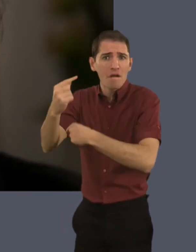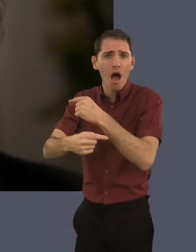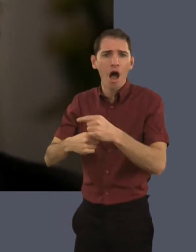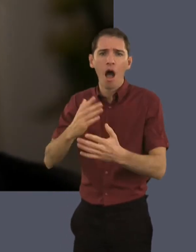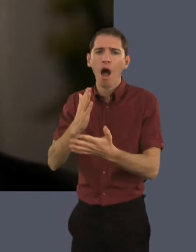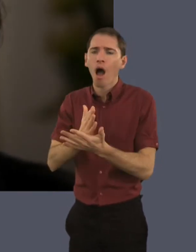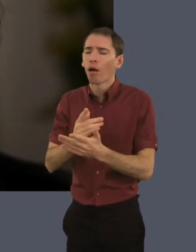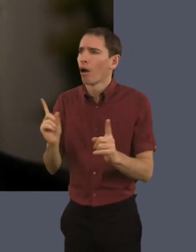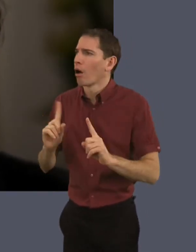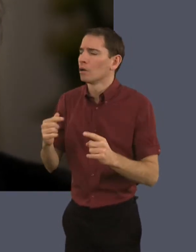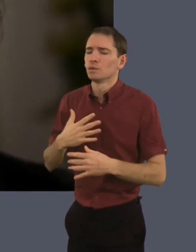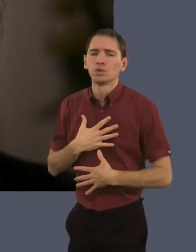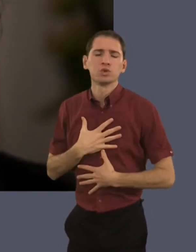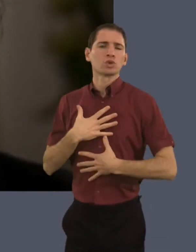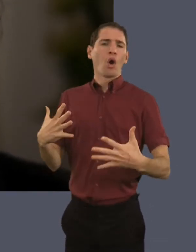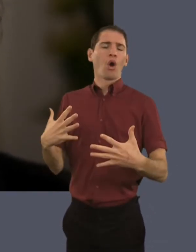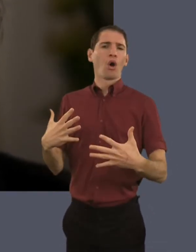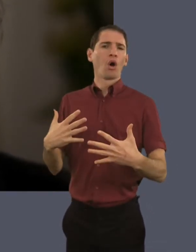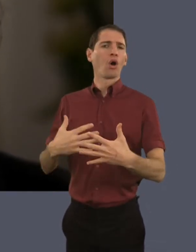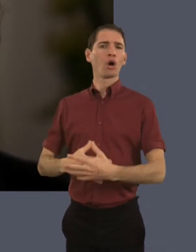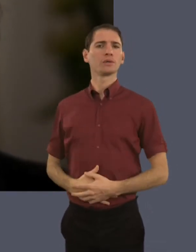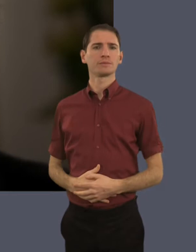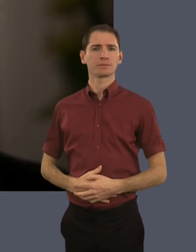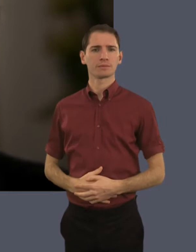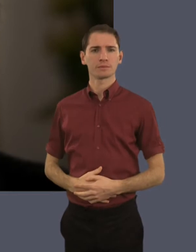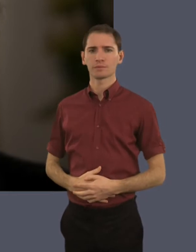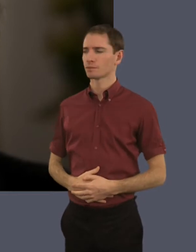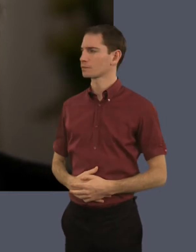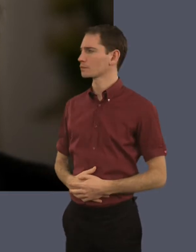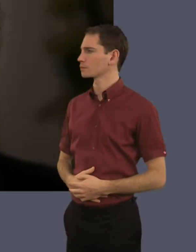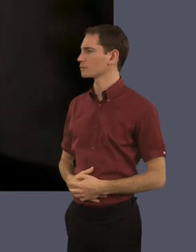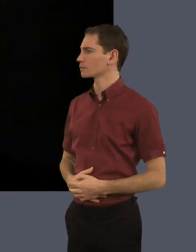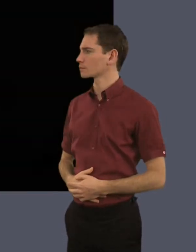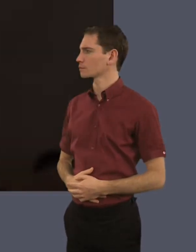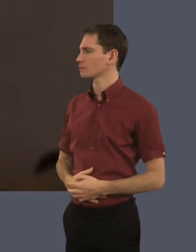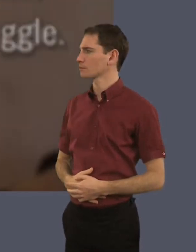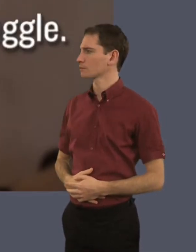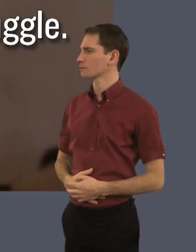disease that's going to be with you for the rest of your life, it was an absolute shock.